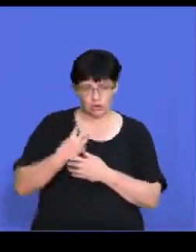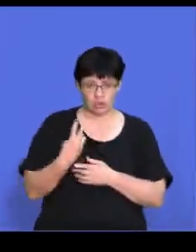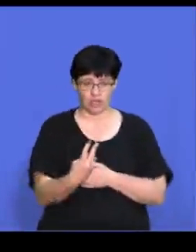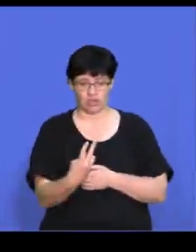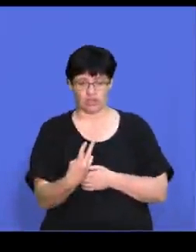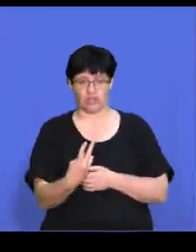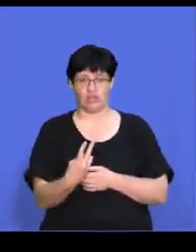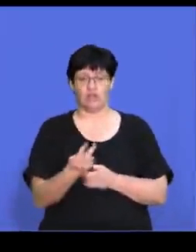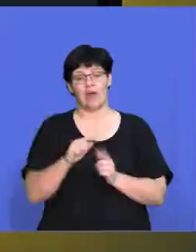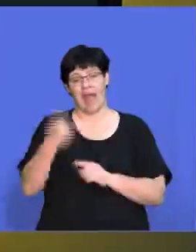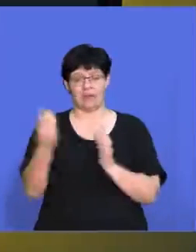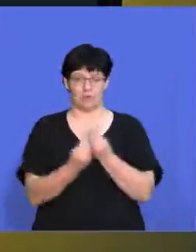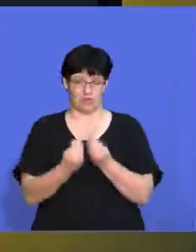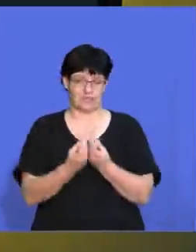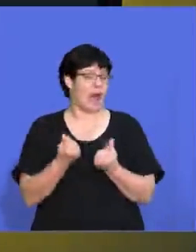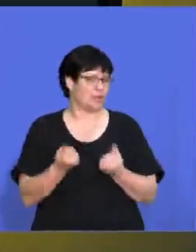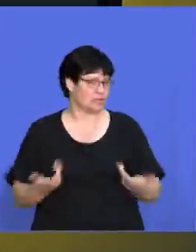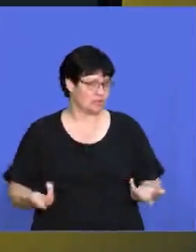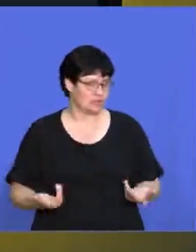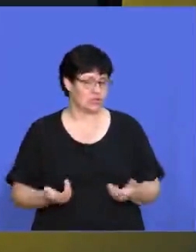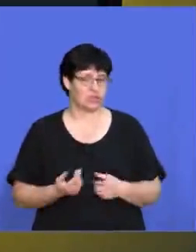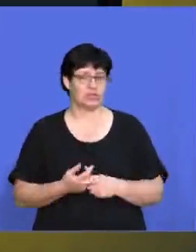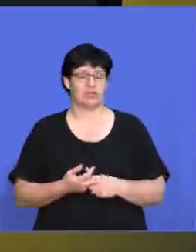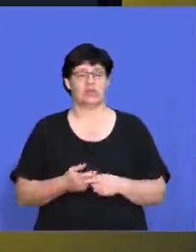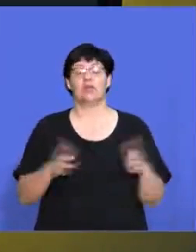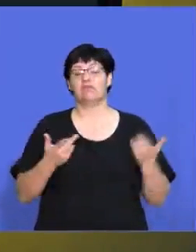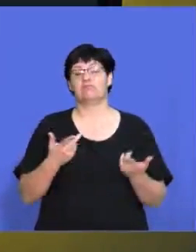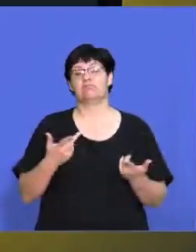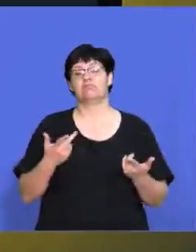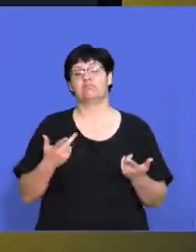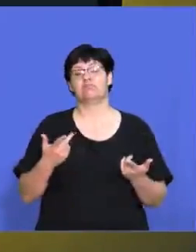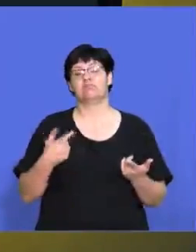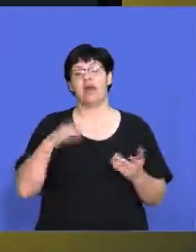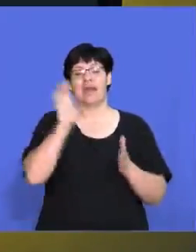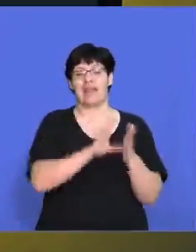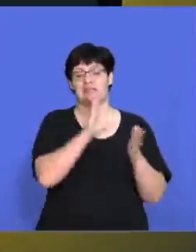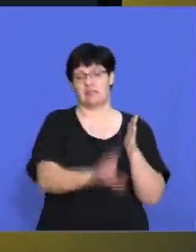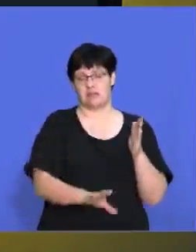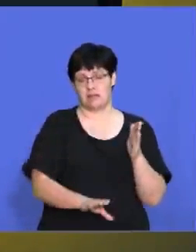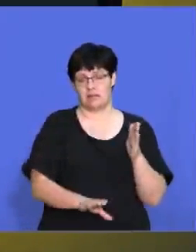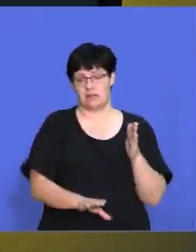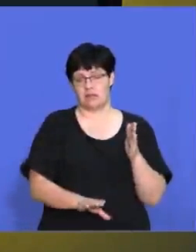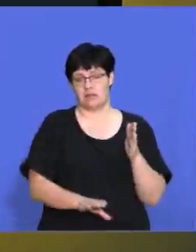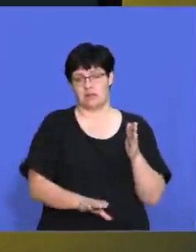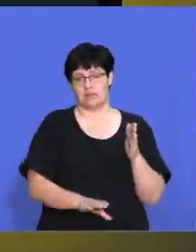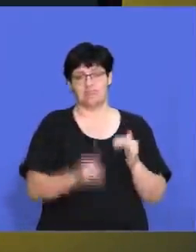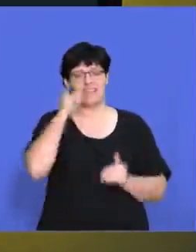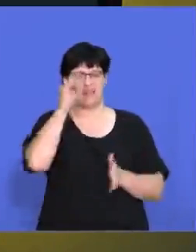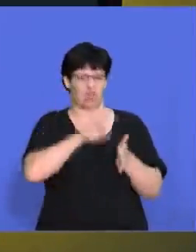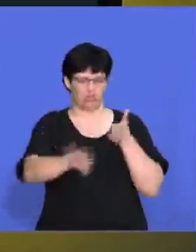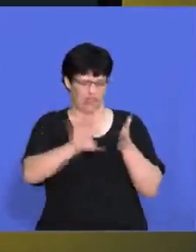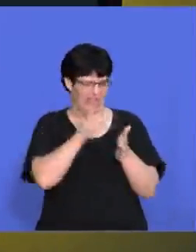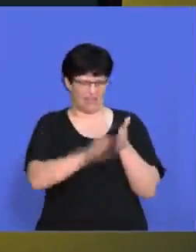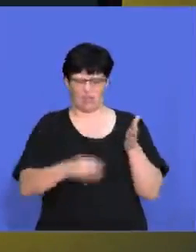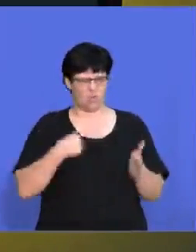other products. So if I want to cancel my cell phone contract, I'm going to